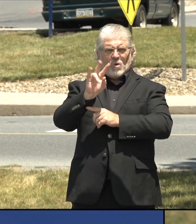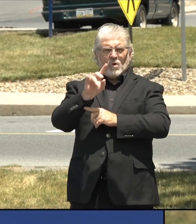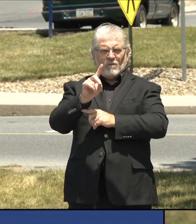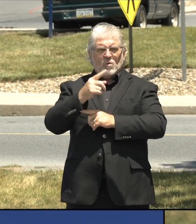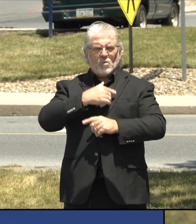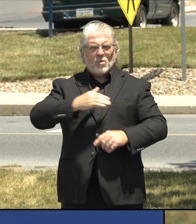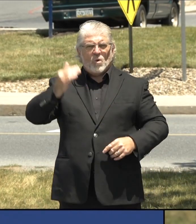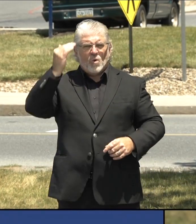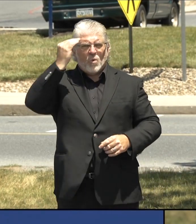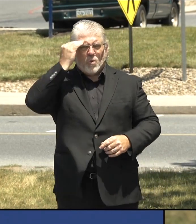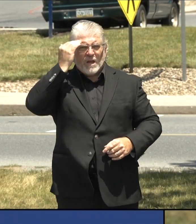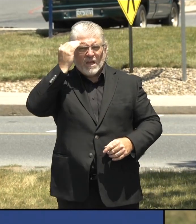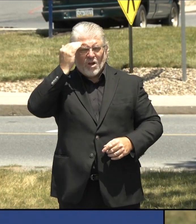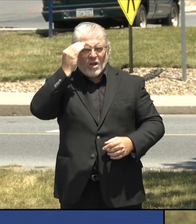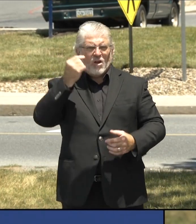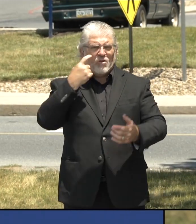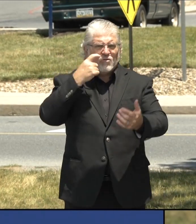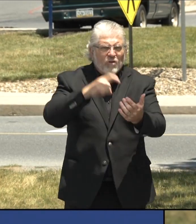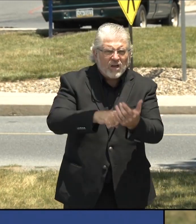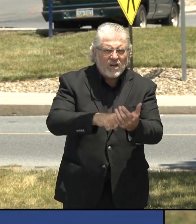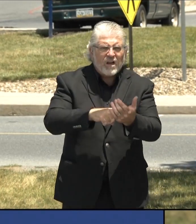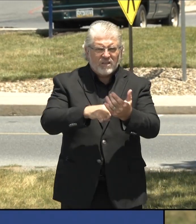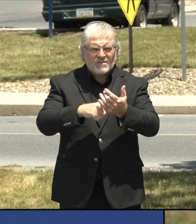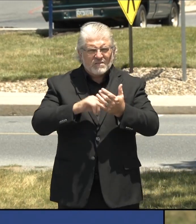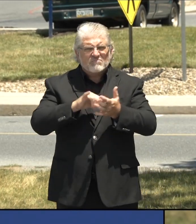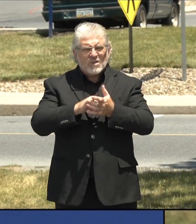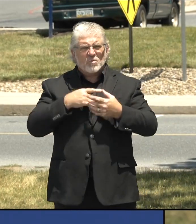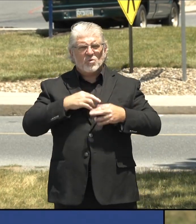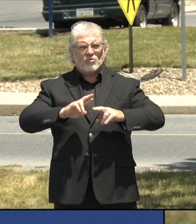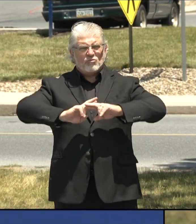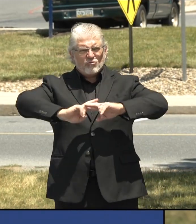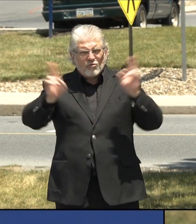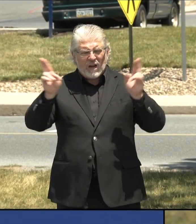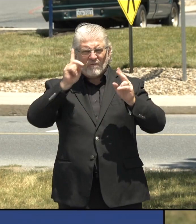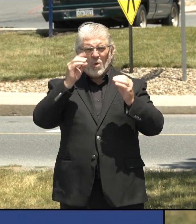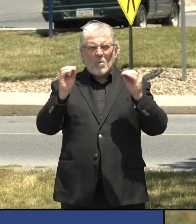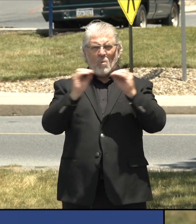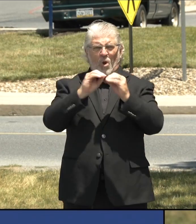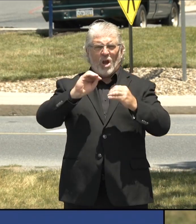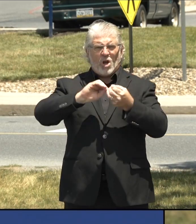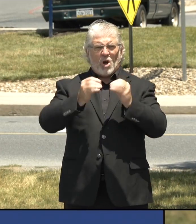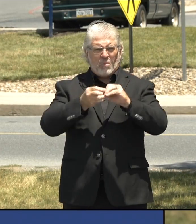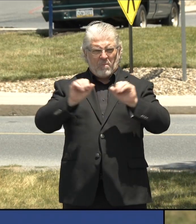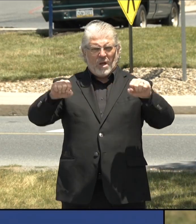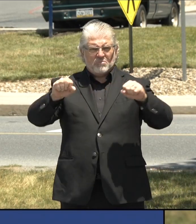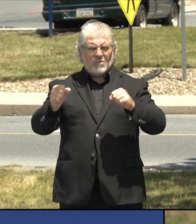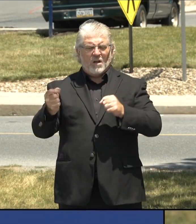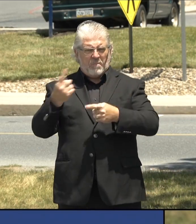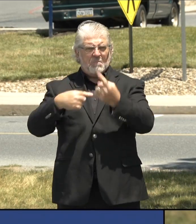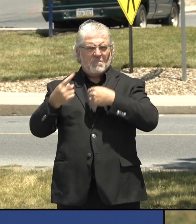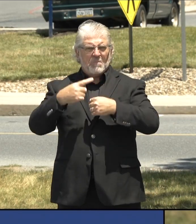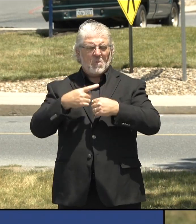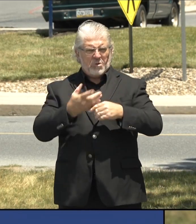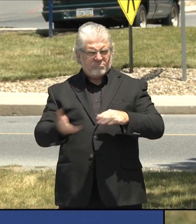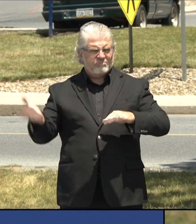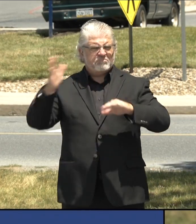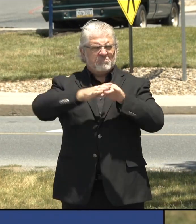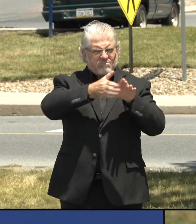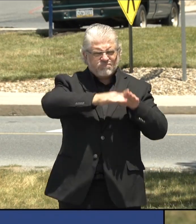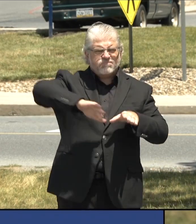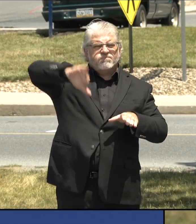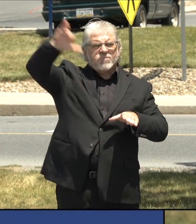preparing for a surge of cases should that occur again. We're a very close eye on that and